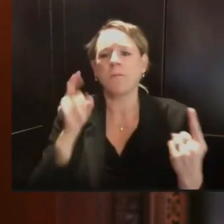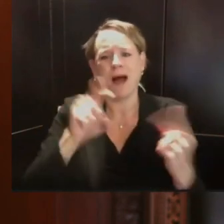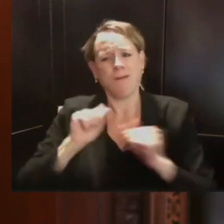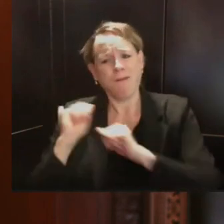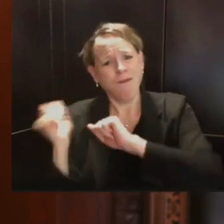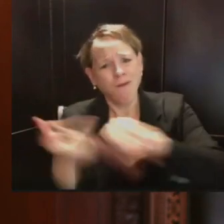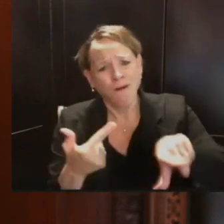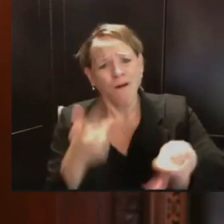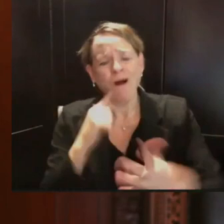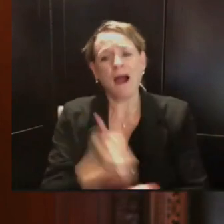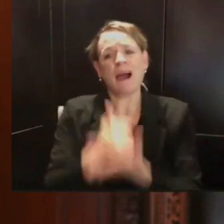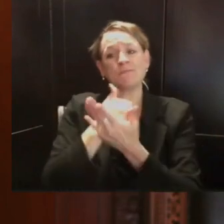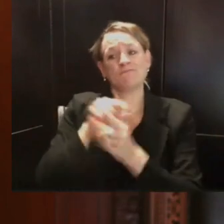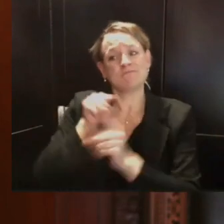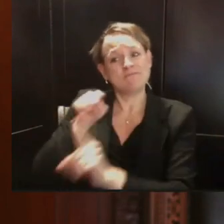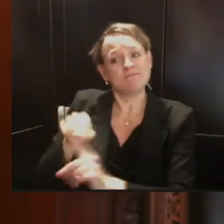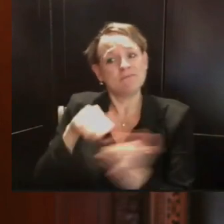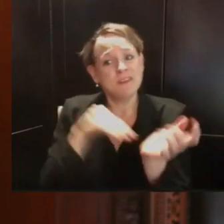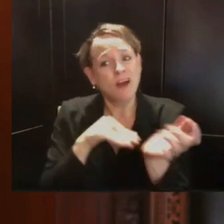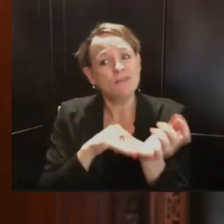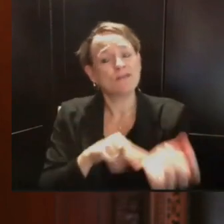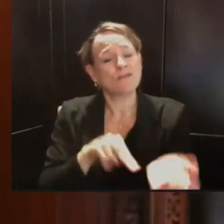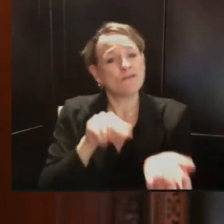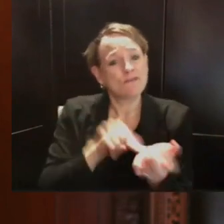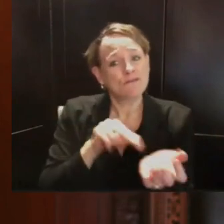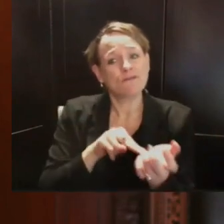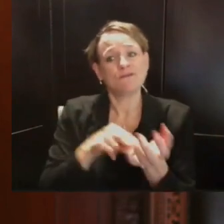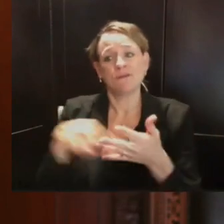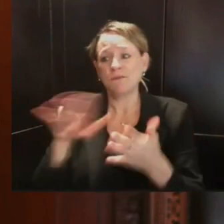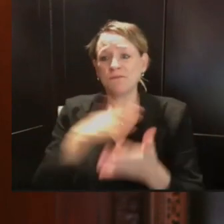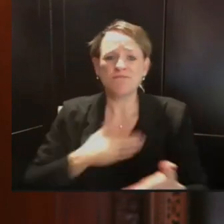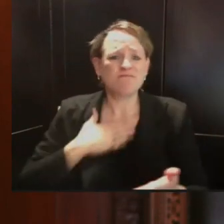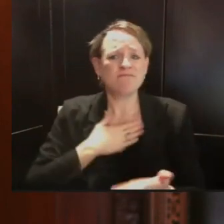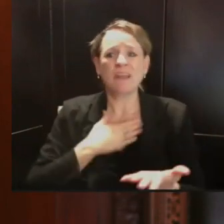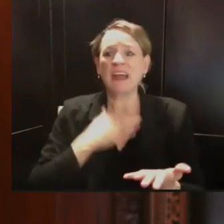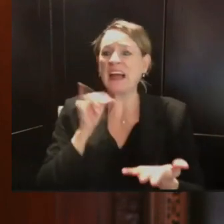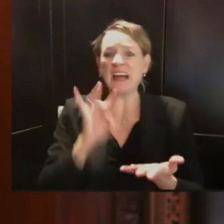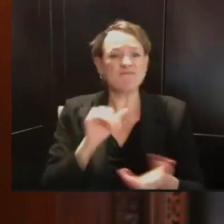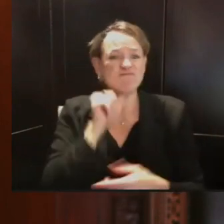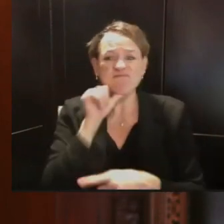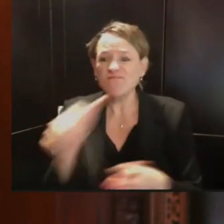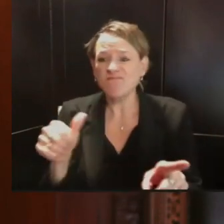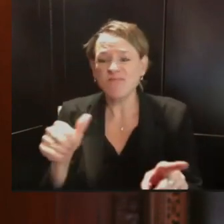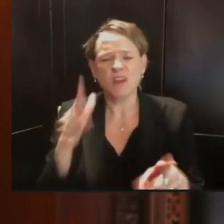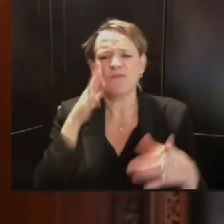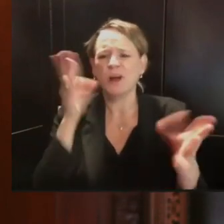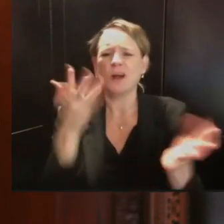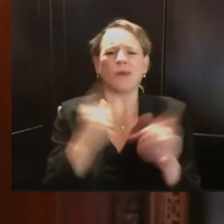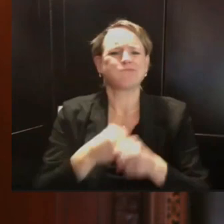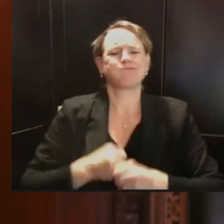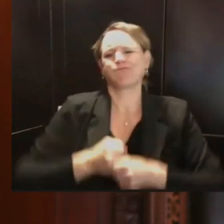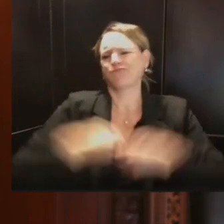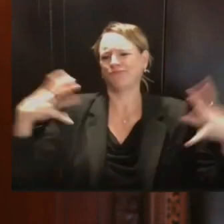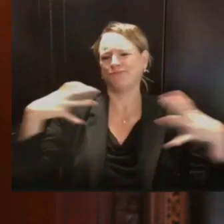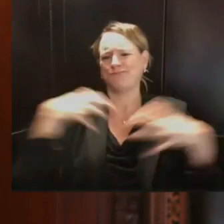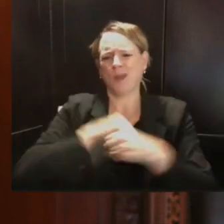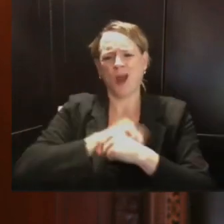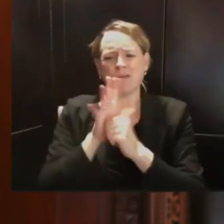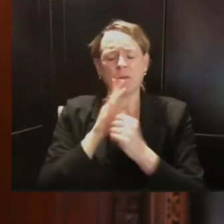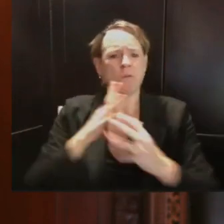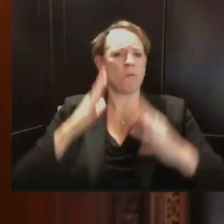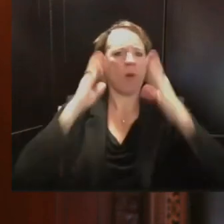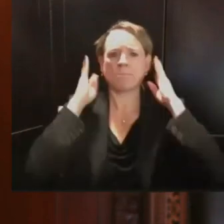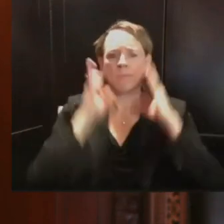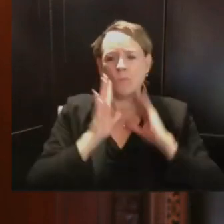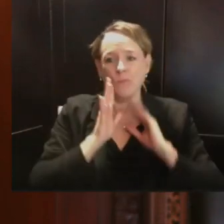And it's on all of us to ensure our small businesses can continue to operate safely, and our economy has the